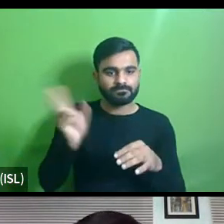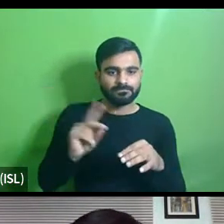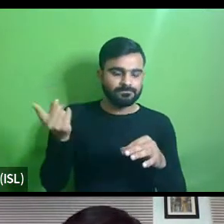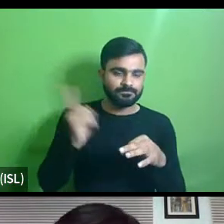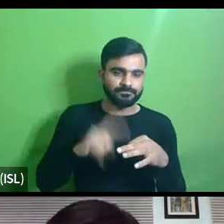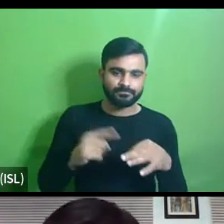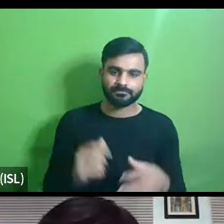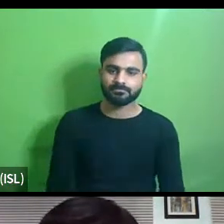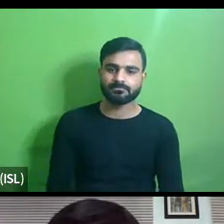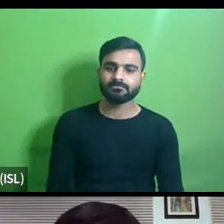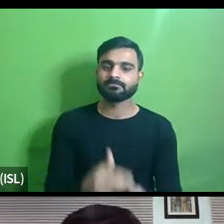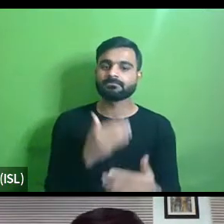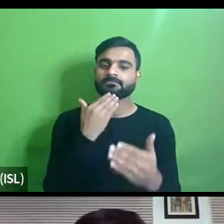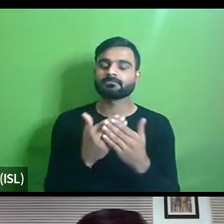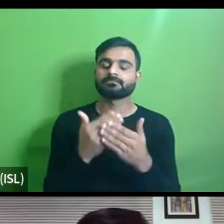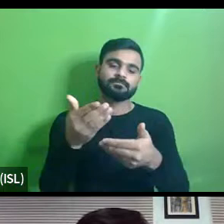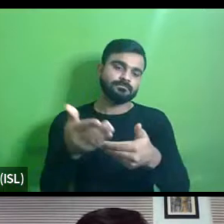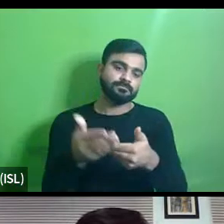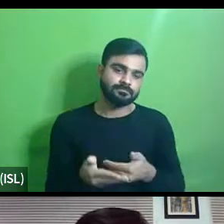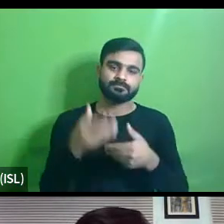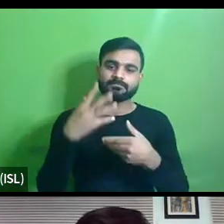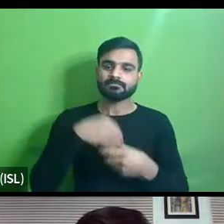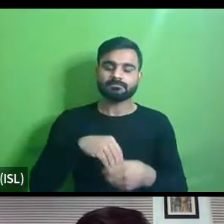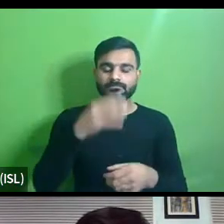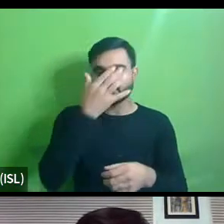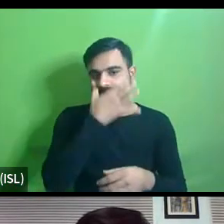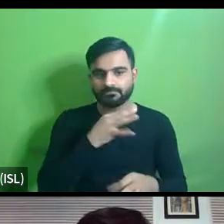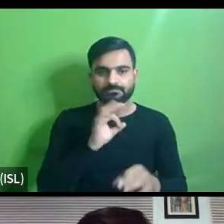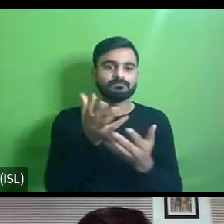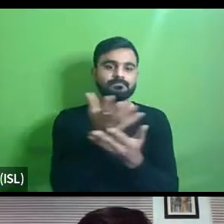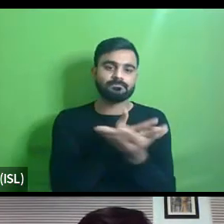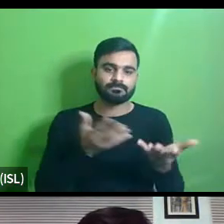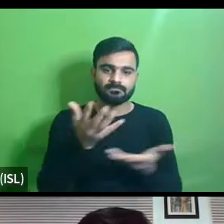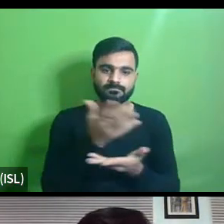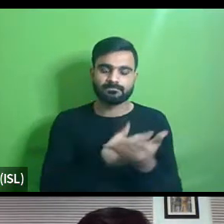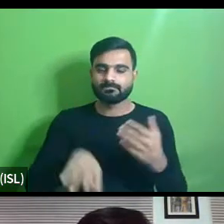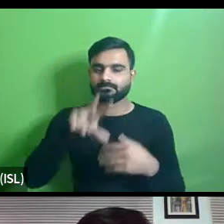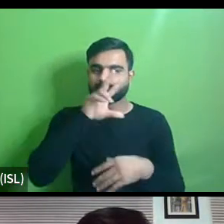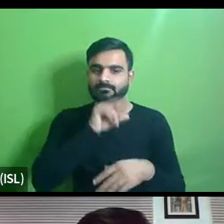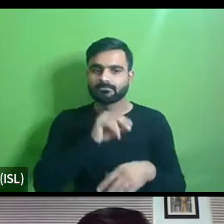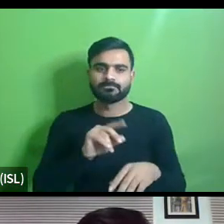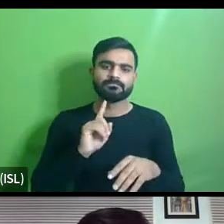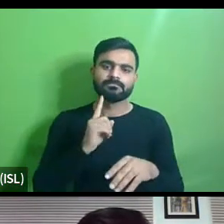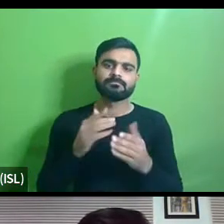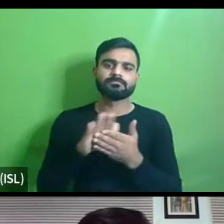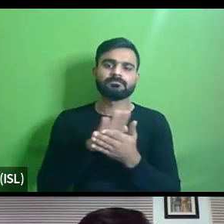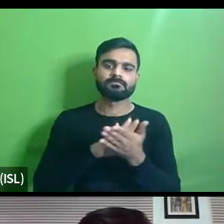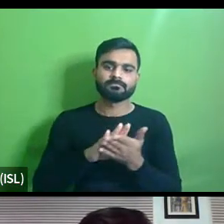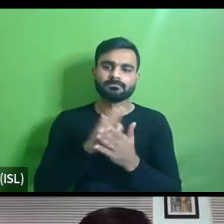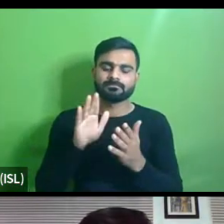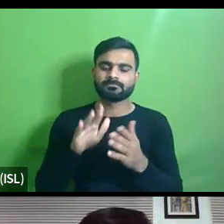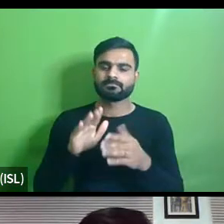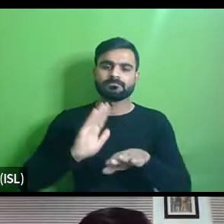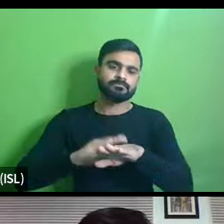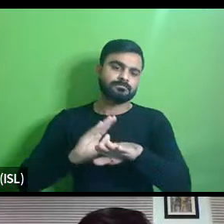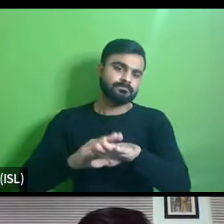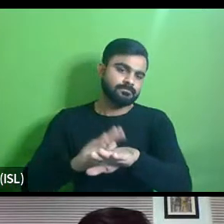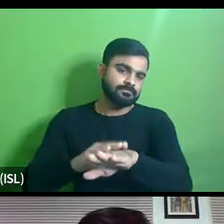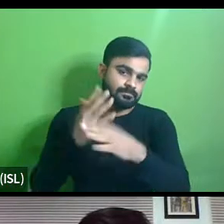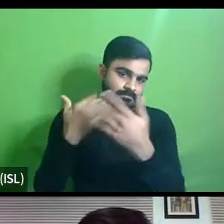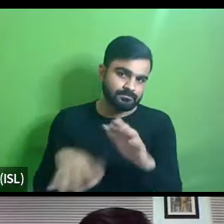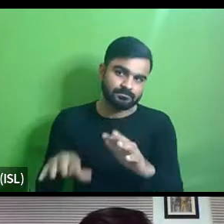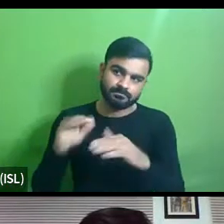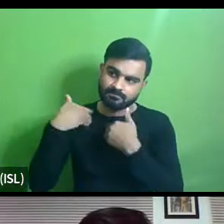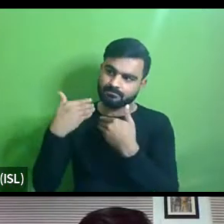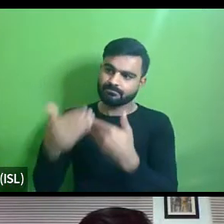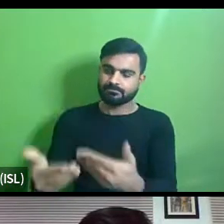thanks for inviting me for this very wonderful discussion i will speak very strictly on the basis of the experience that i have so far